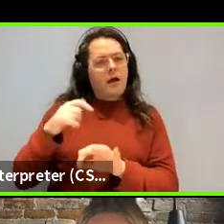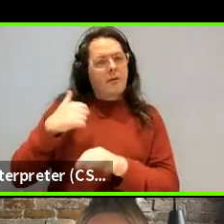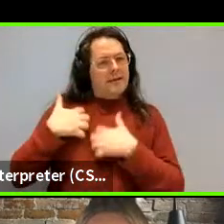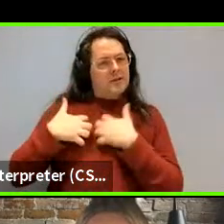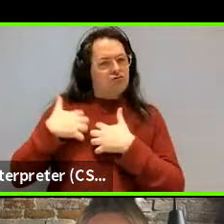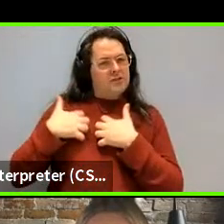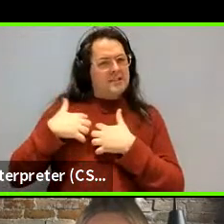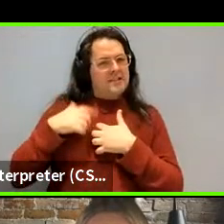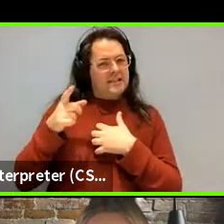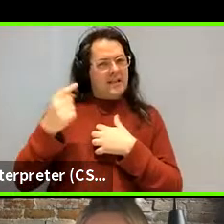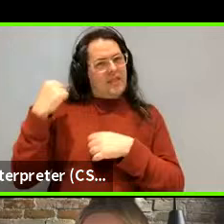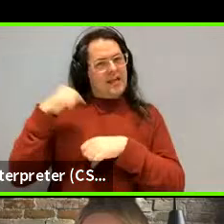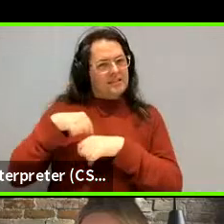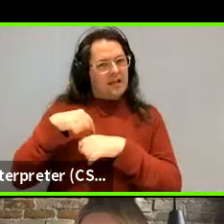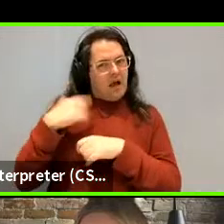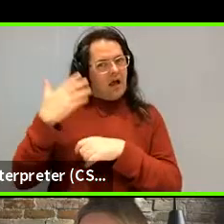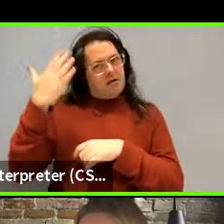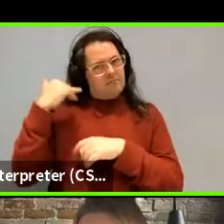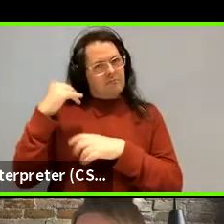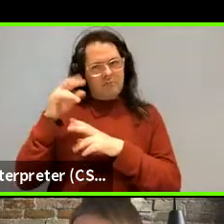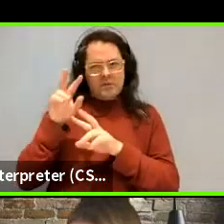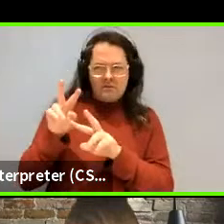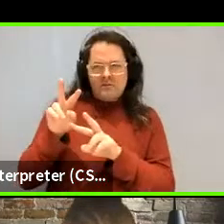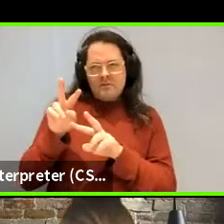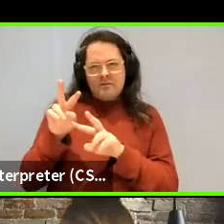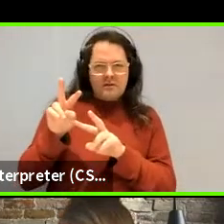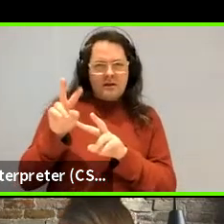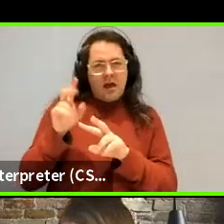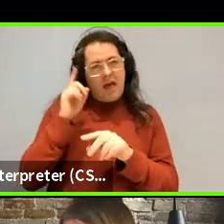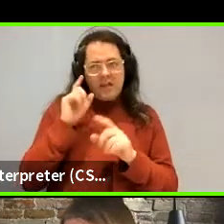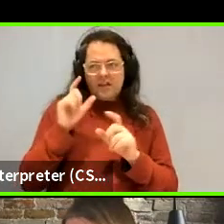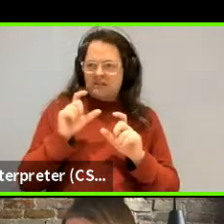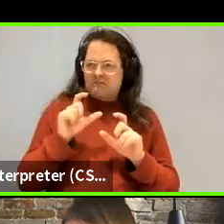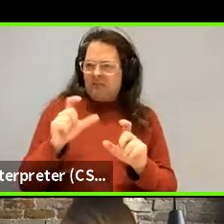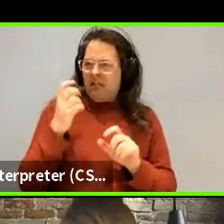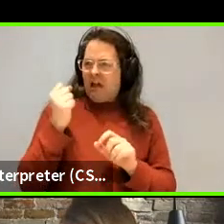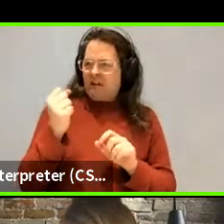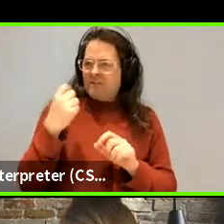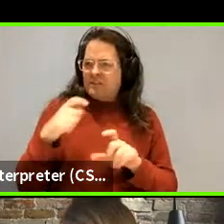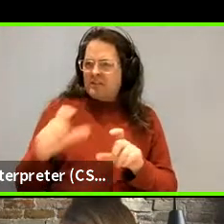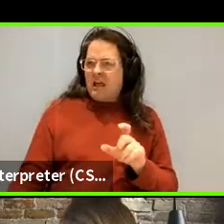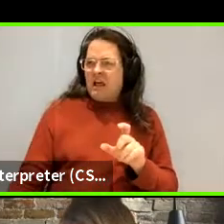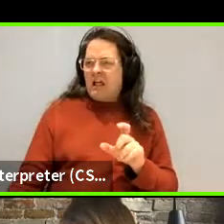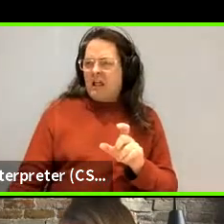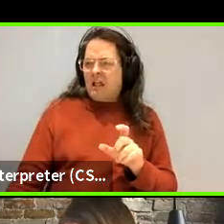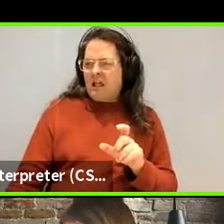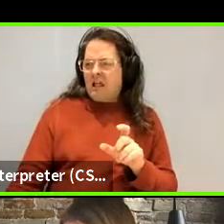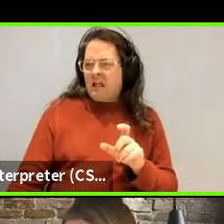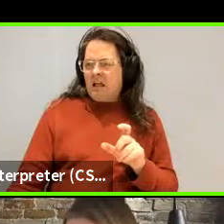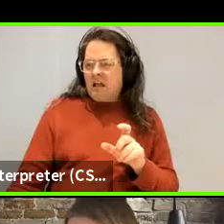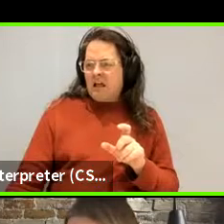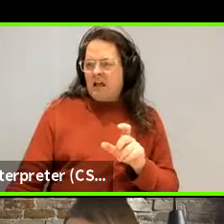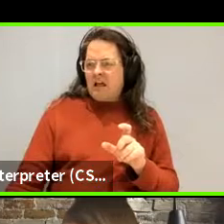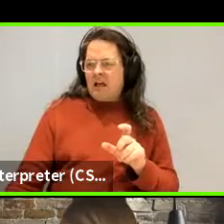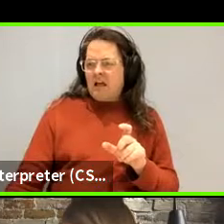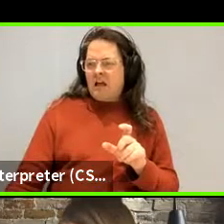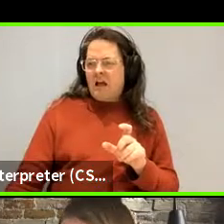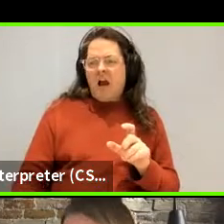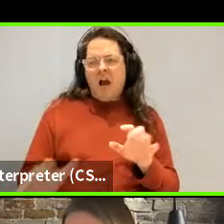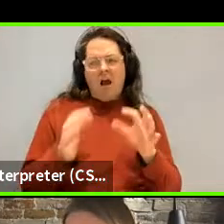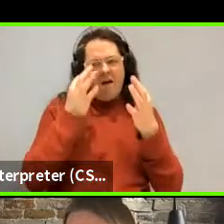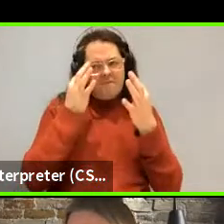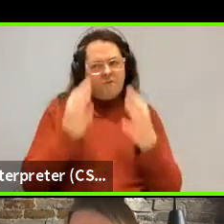uh, an interesting way. I, I mean, I, I think it's still around in some ways in that, in that kind of formalism to try and think of